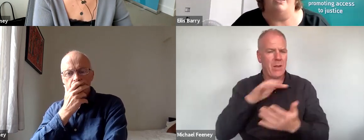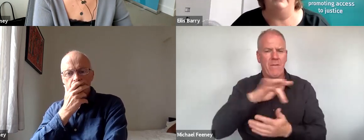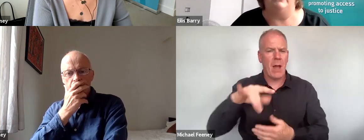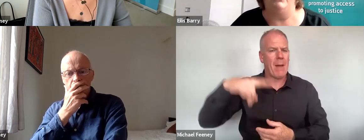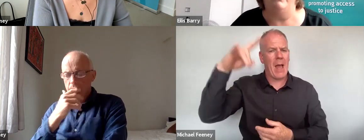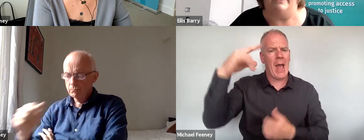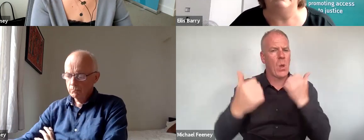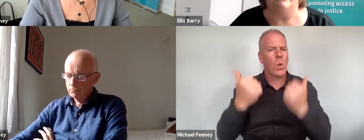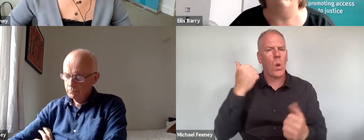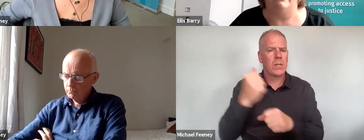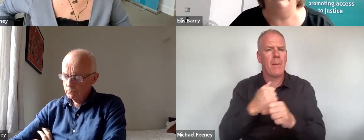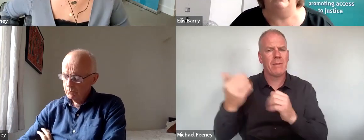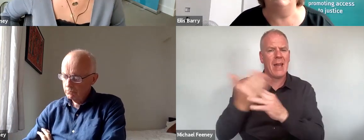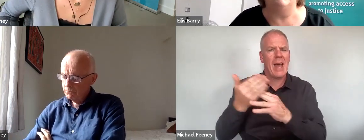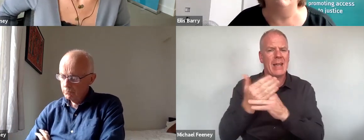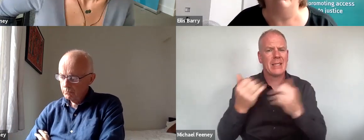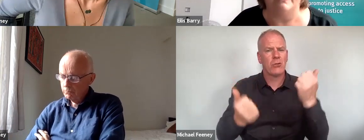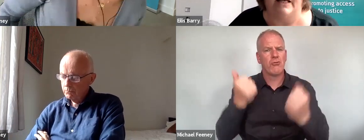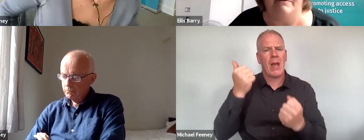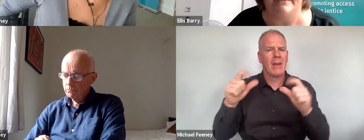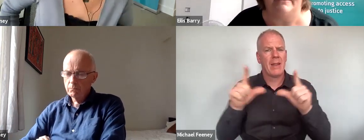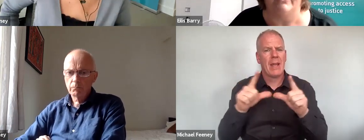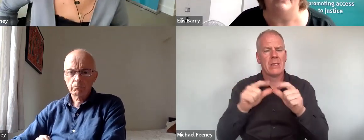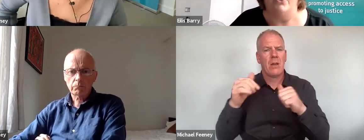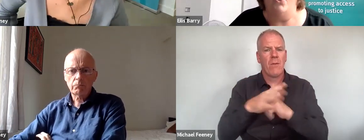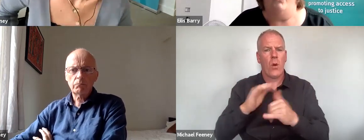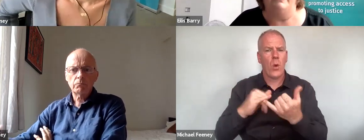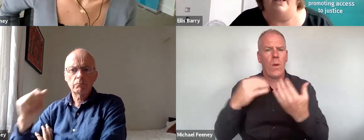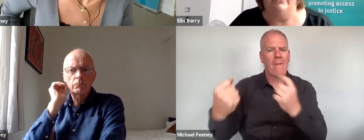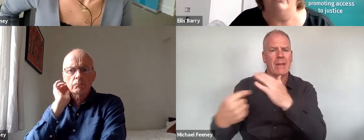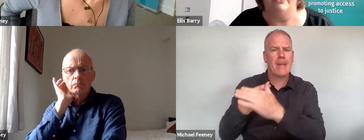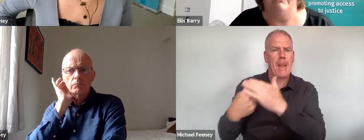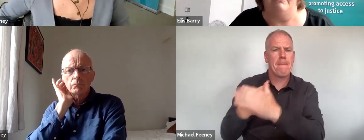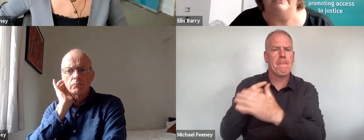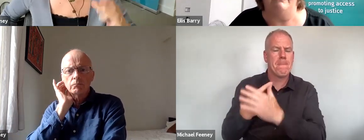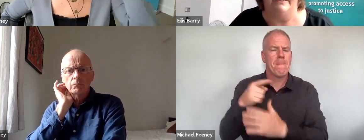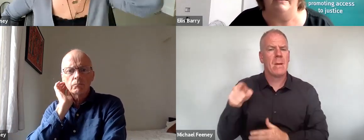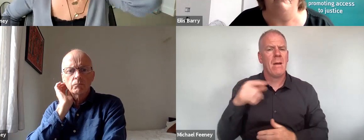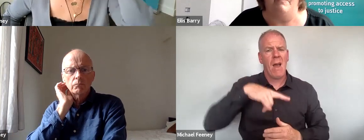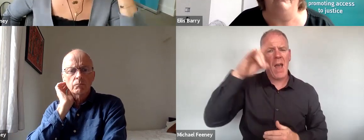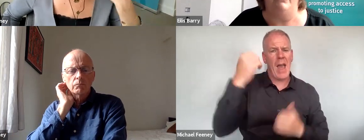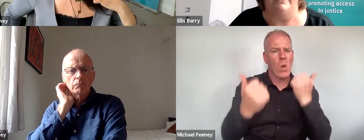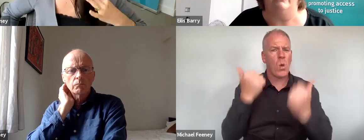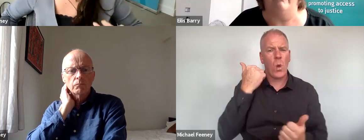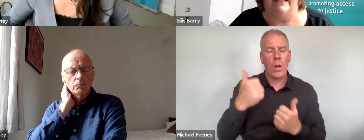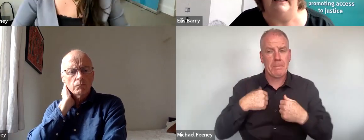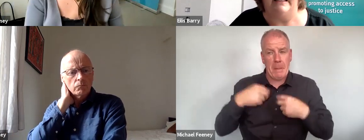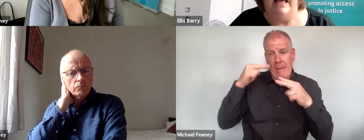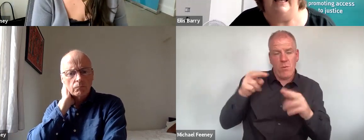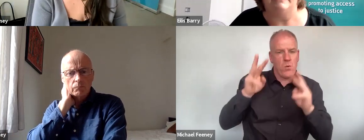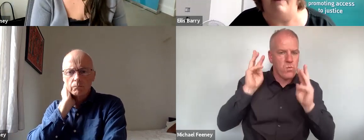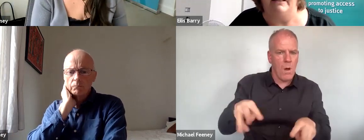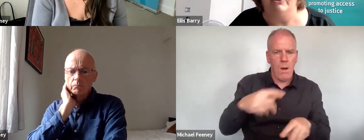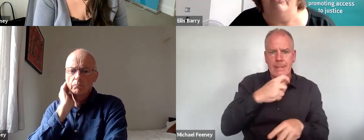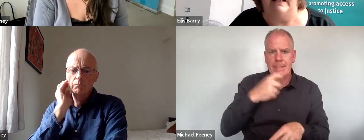on the issue of access to driving licenses for asylum seekers, where the High Court effectively and in my view incorrectly